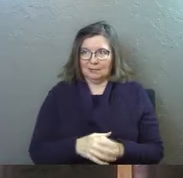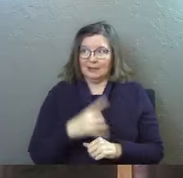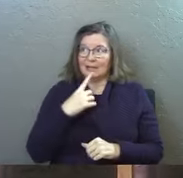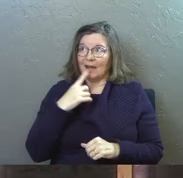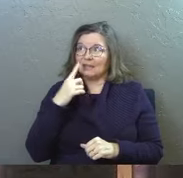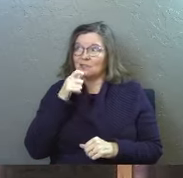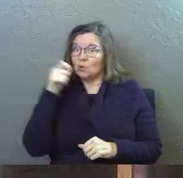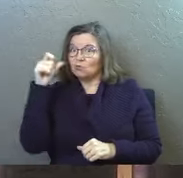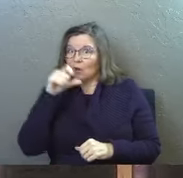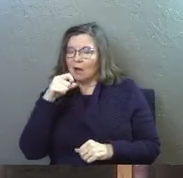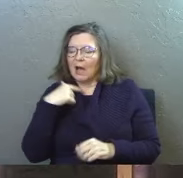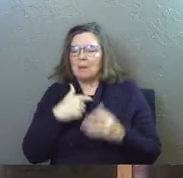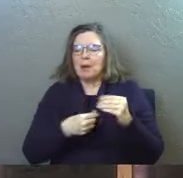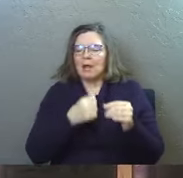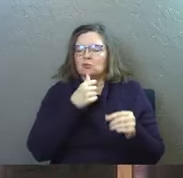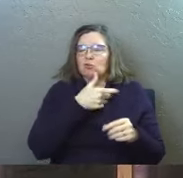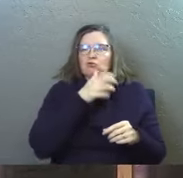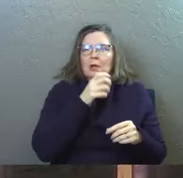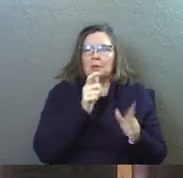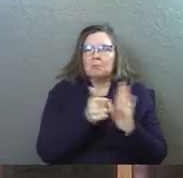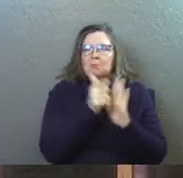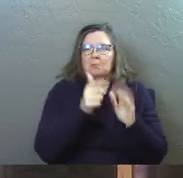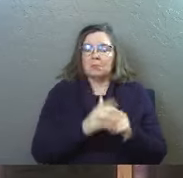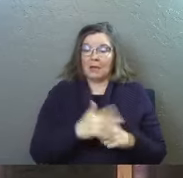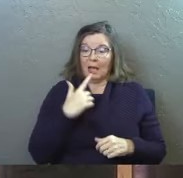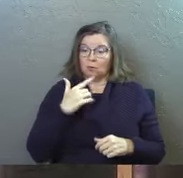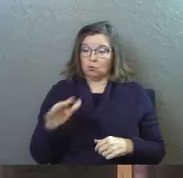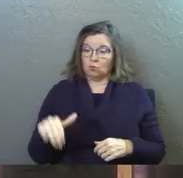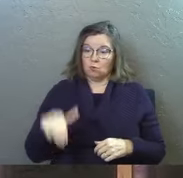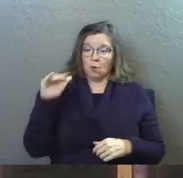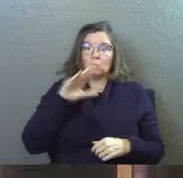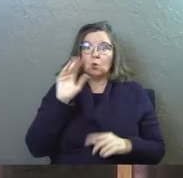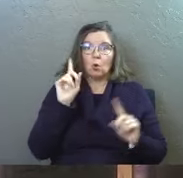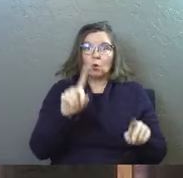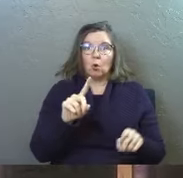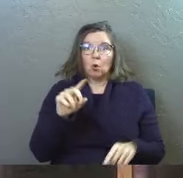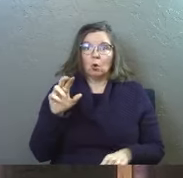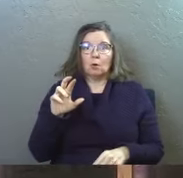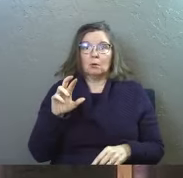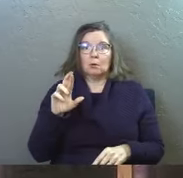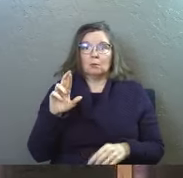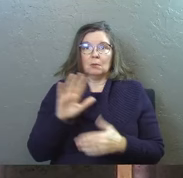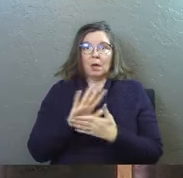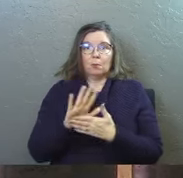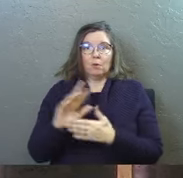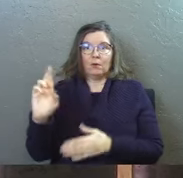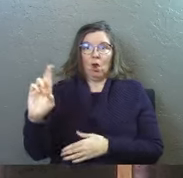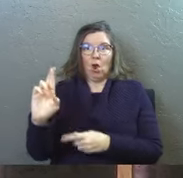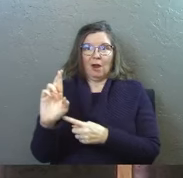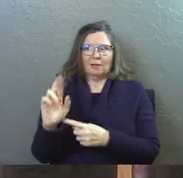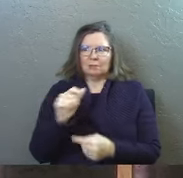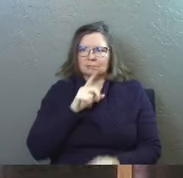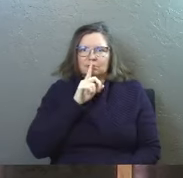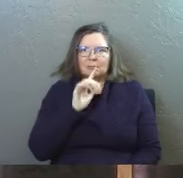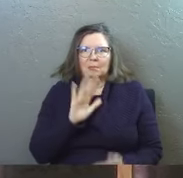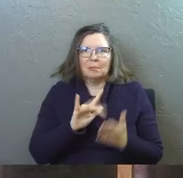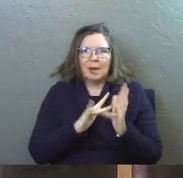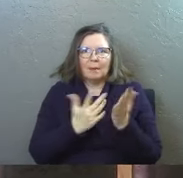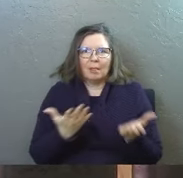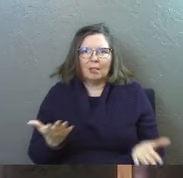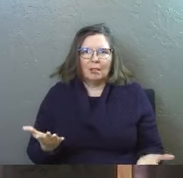like like I was told growing up don't ever go to a rated R movie that's not in the Bible